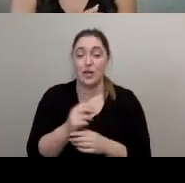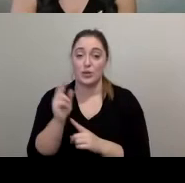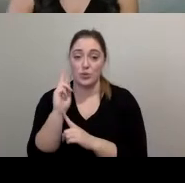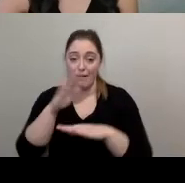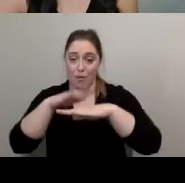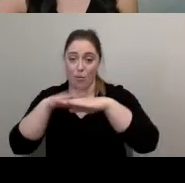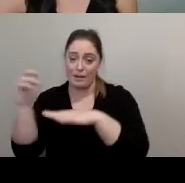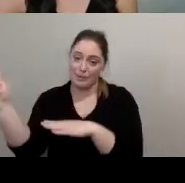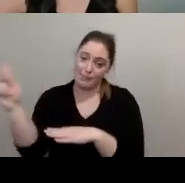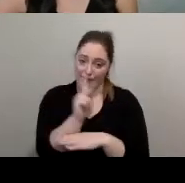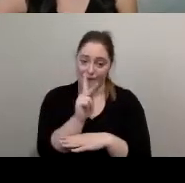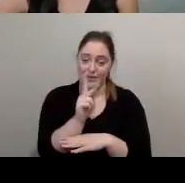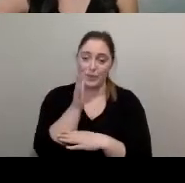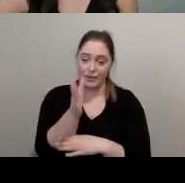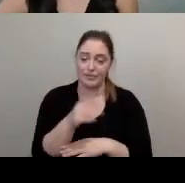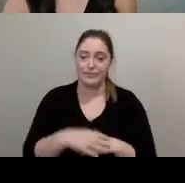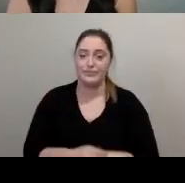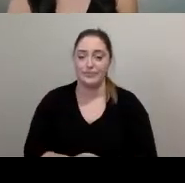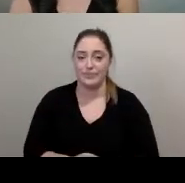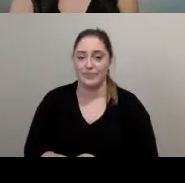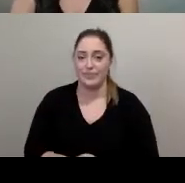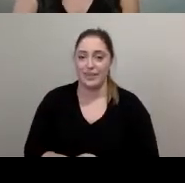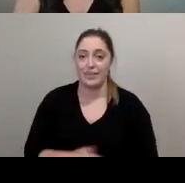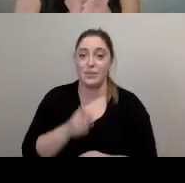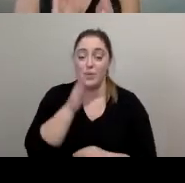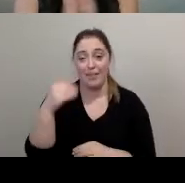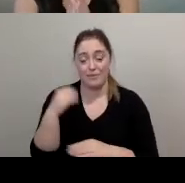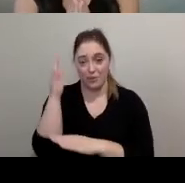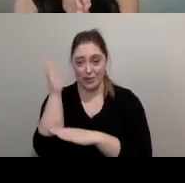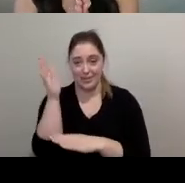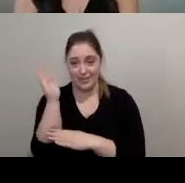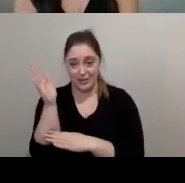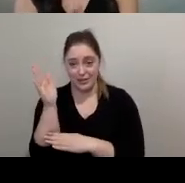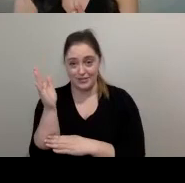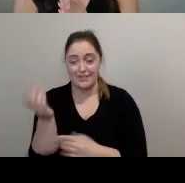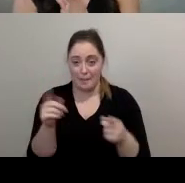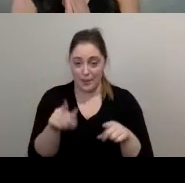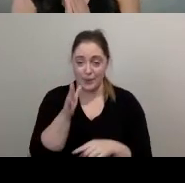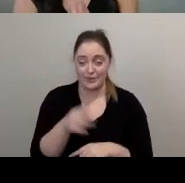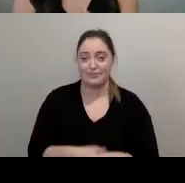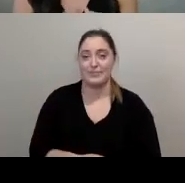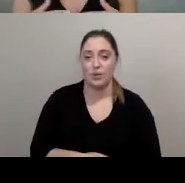back in so uh and then at that time we will hear from our speaker go and tell your stories reflect on ripple